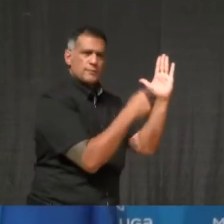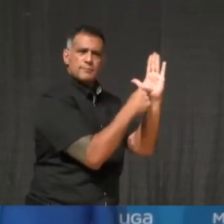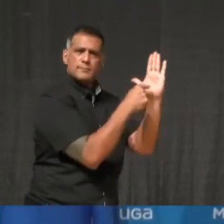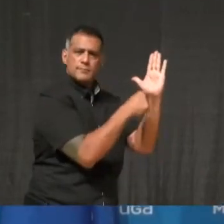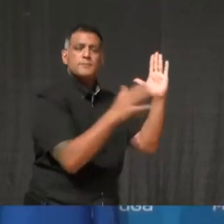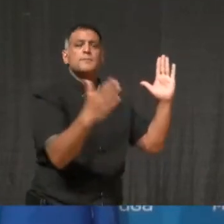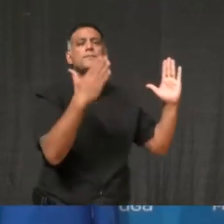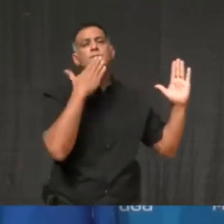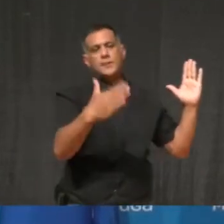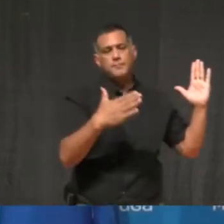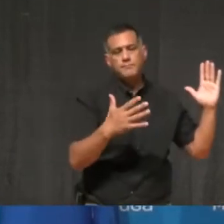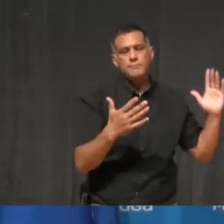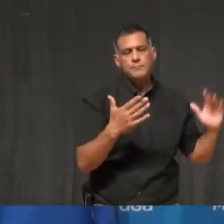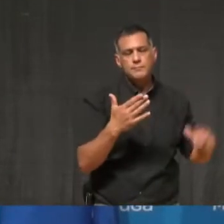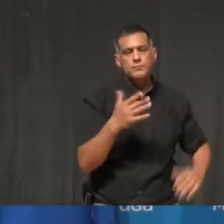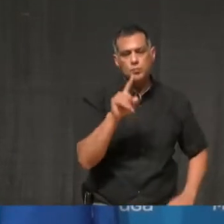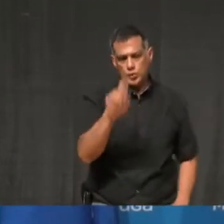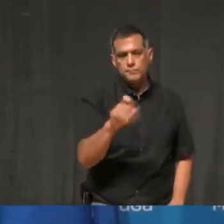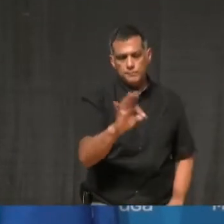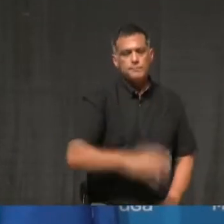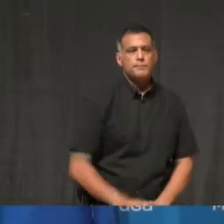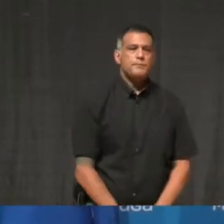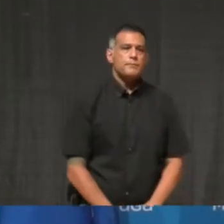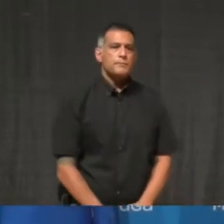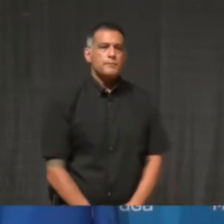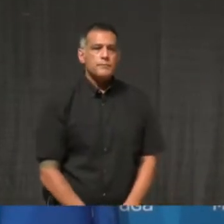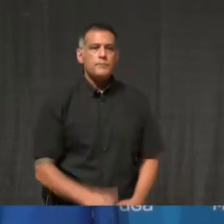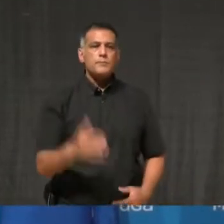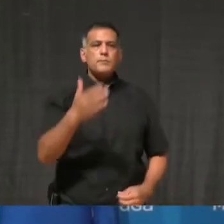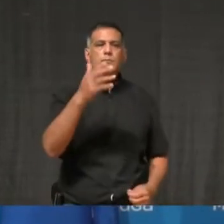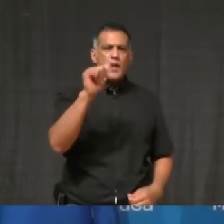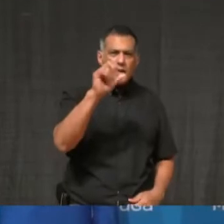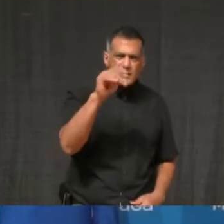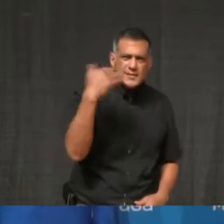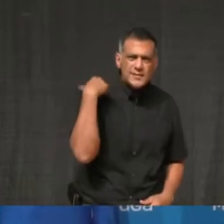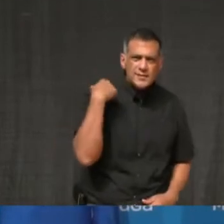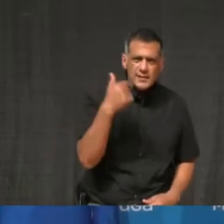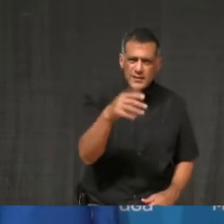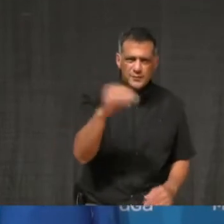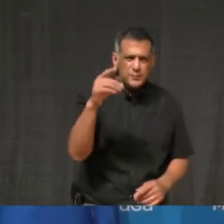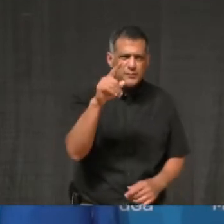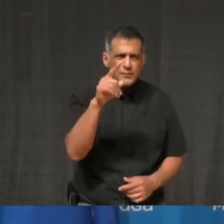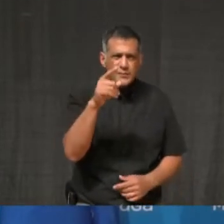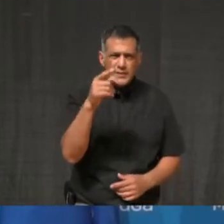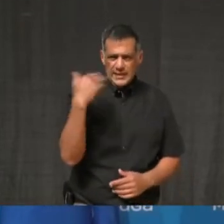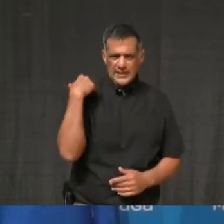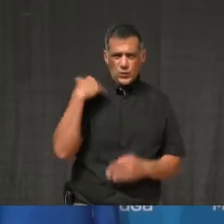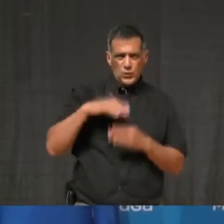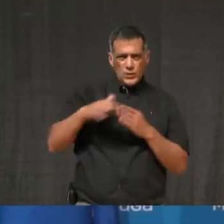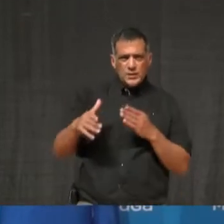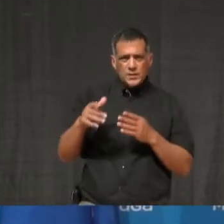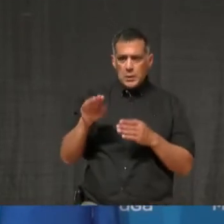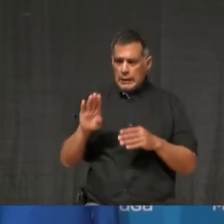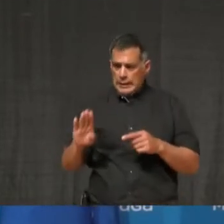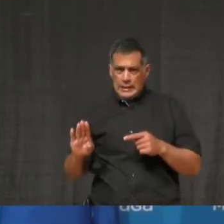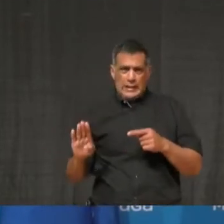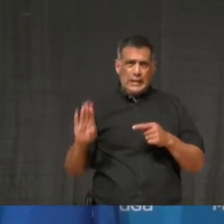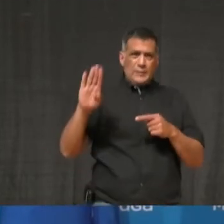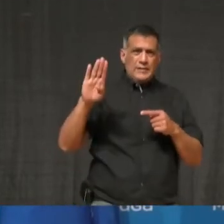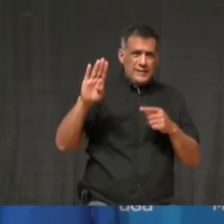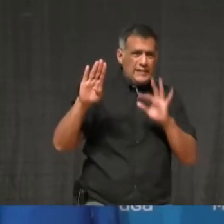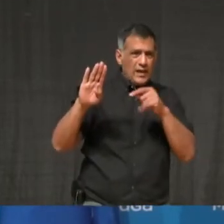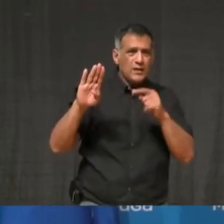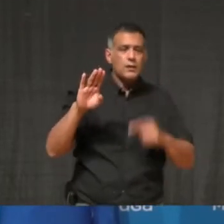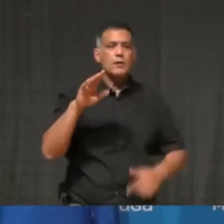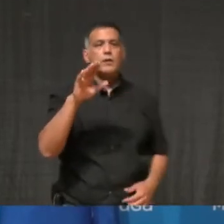Ashley, before you leave, I just wanted to add that this past weekend there was a little surge, and while the Premier was looking at whether